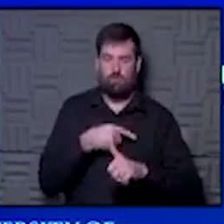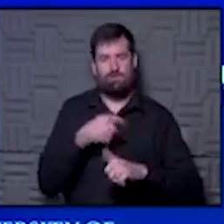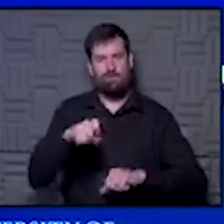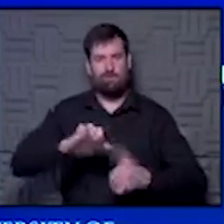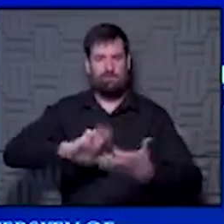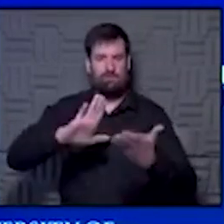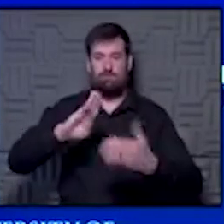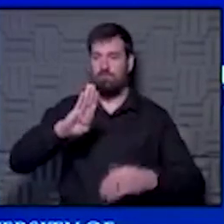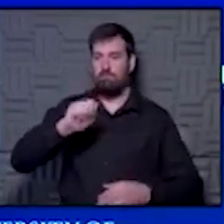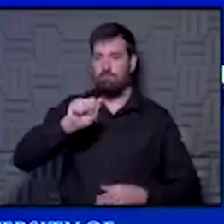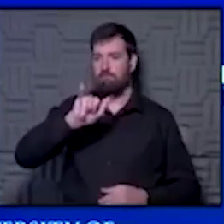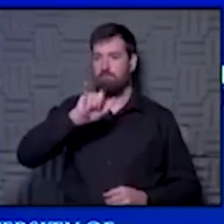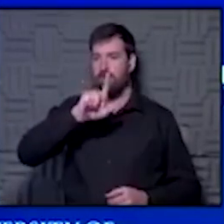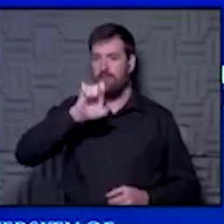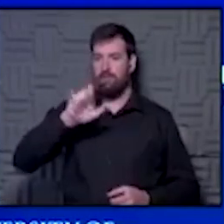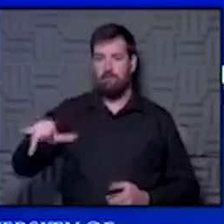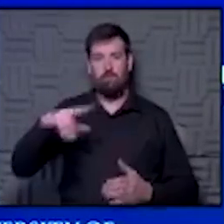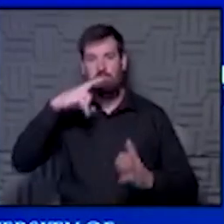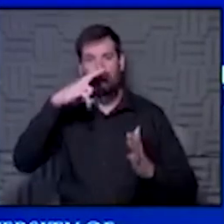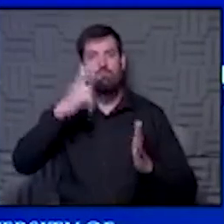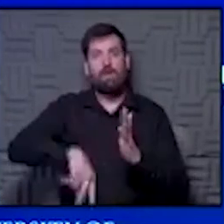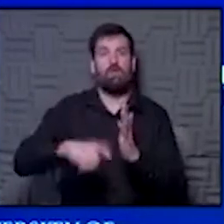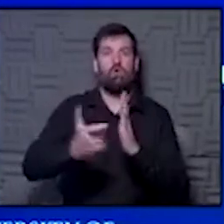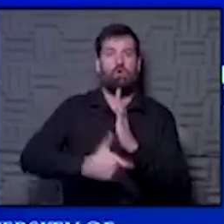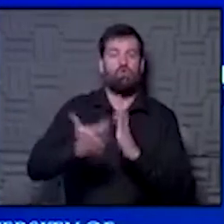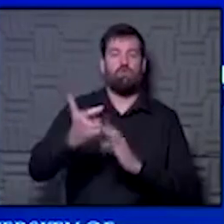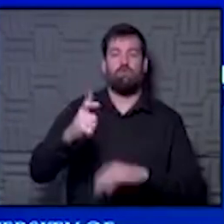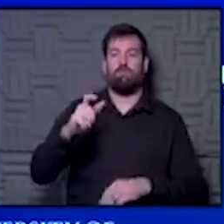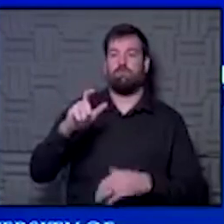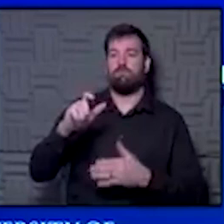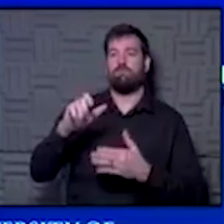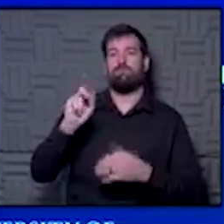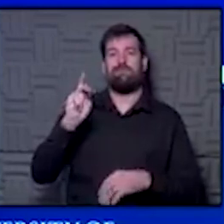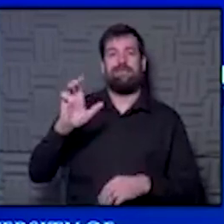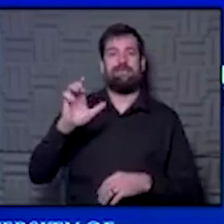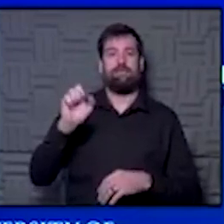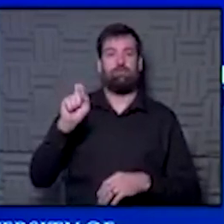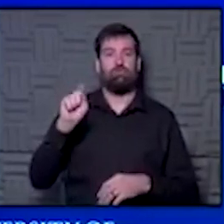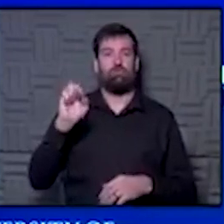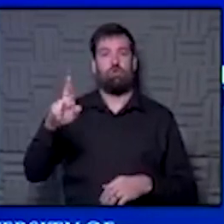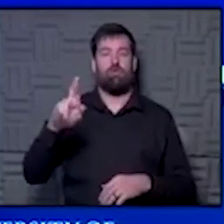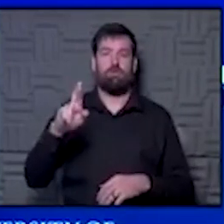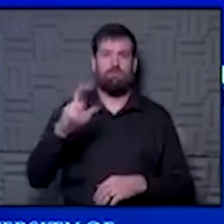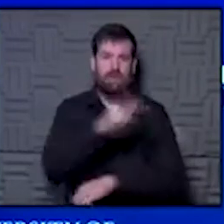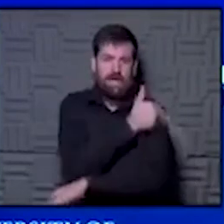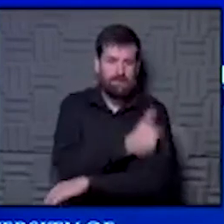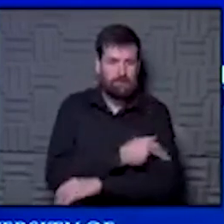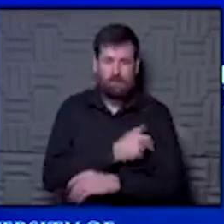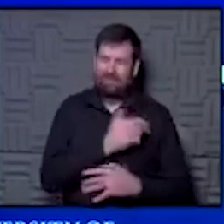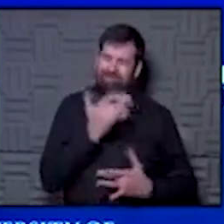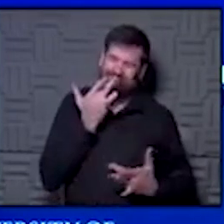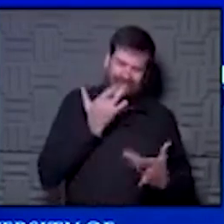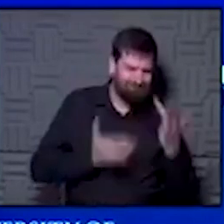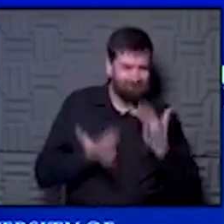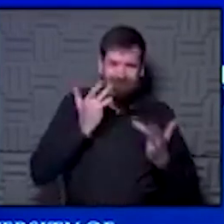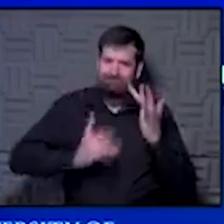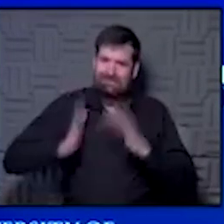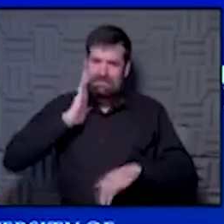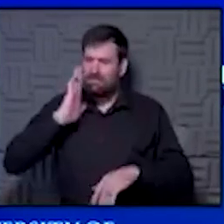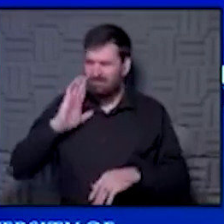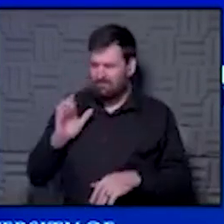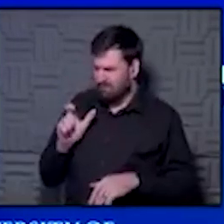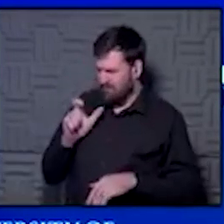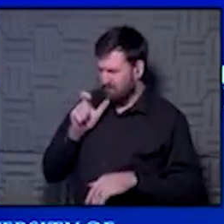this. Bailey read an article in the Kansas City Star this morning that said hospitals are bursting at the seams. And she says that is